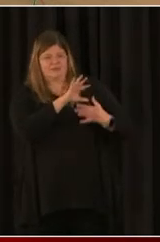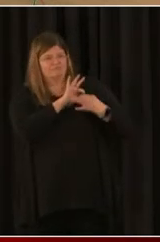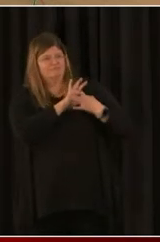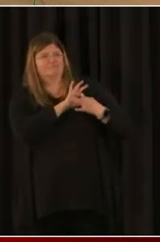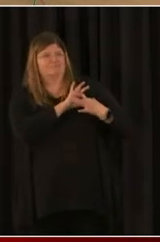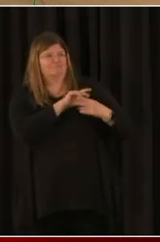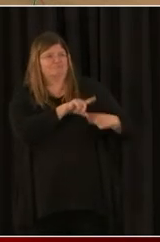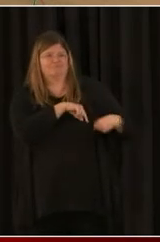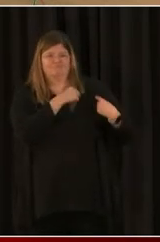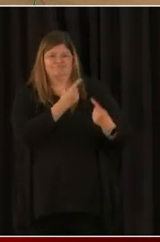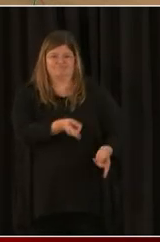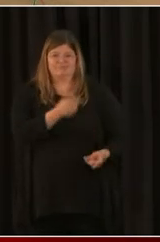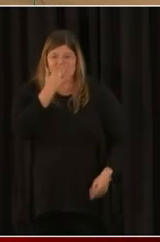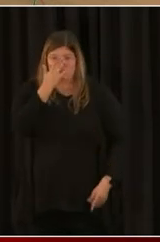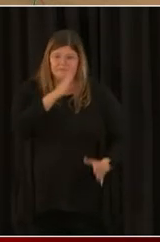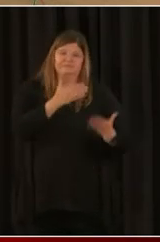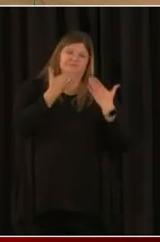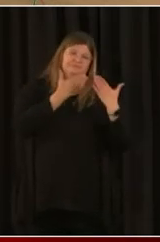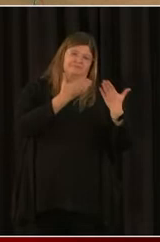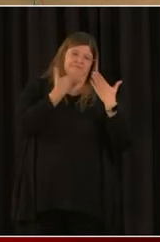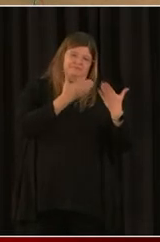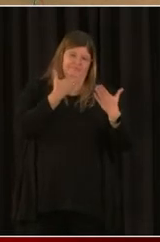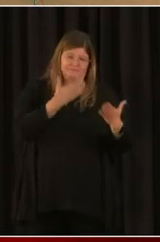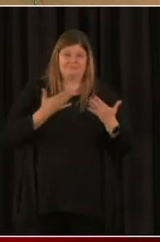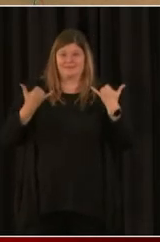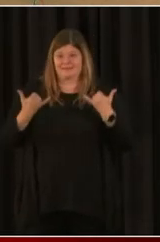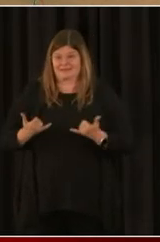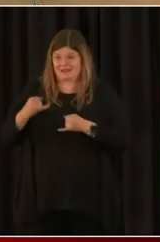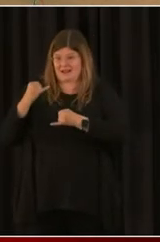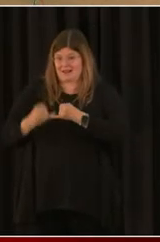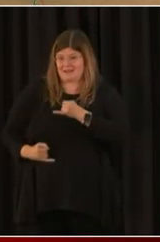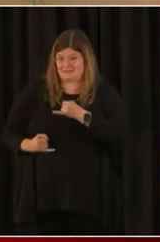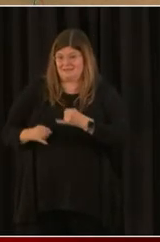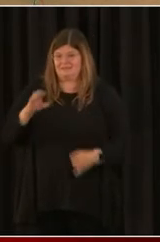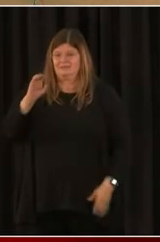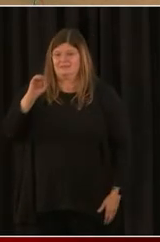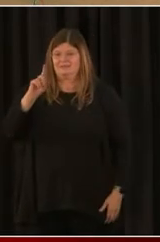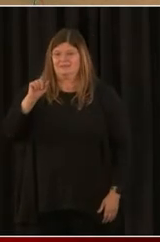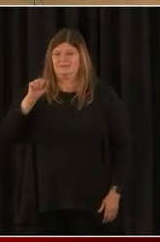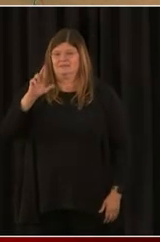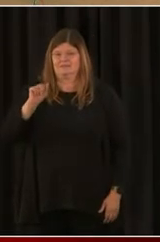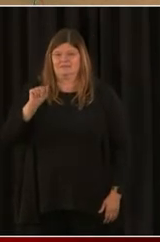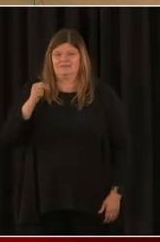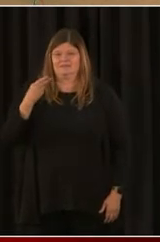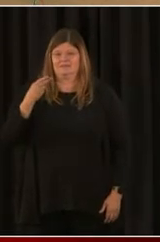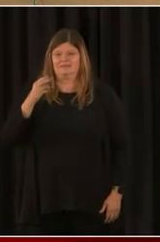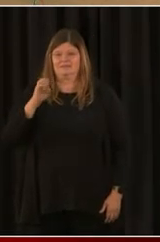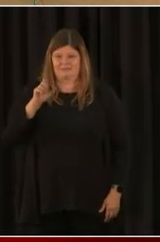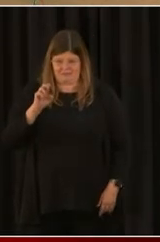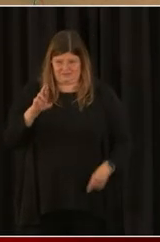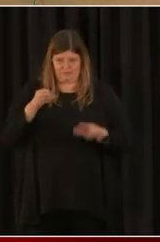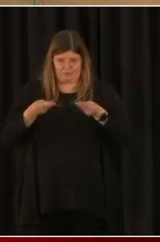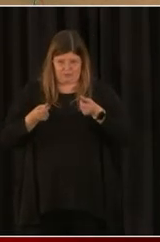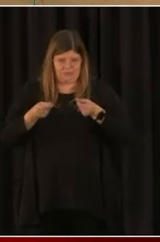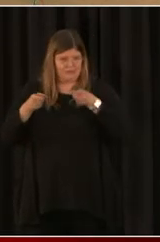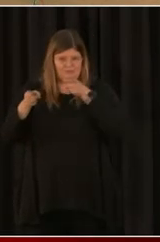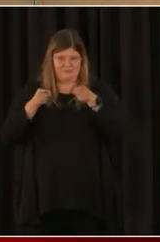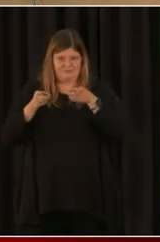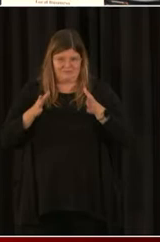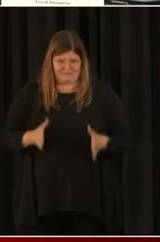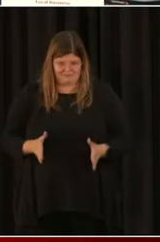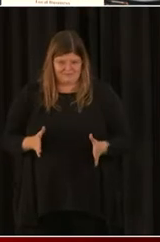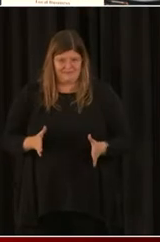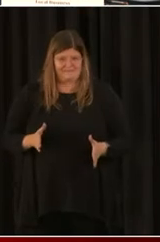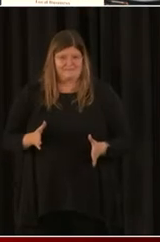Thank you, Ms. Williams. And then, last but not least, we have Odara Jeter, who's the CEO of